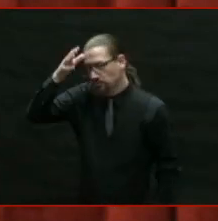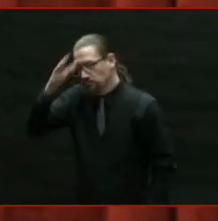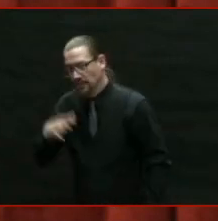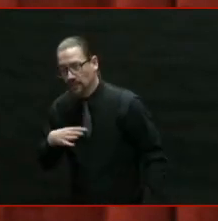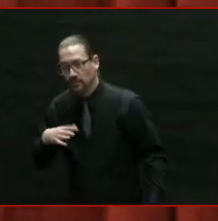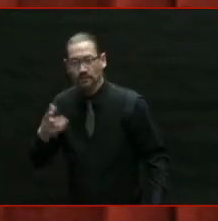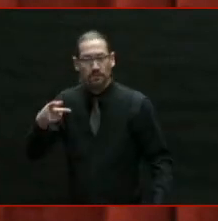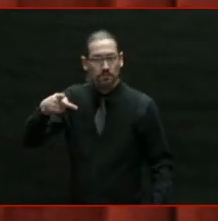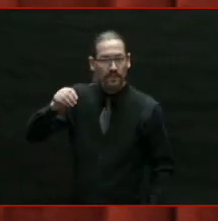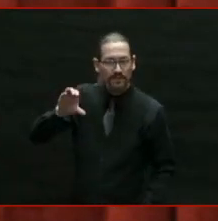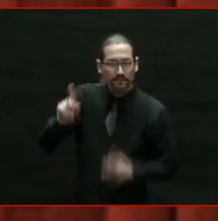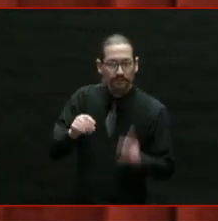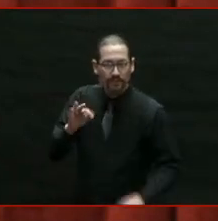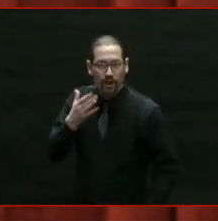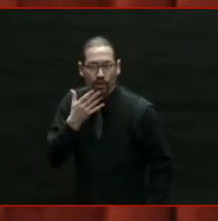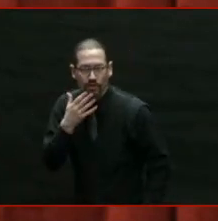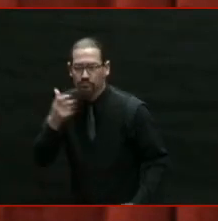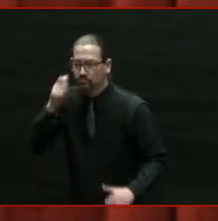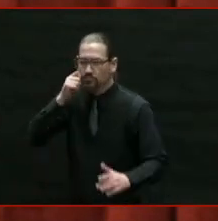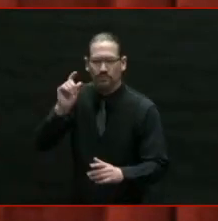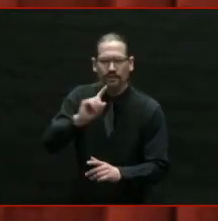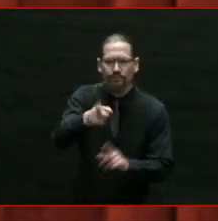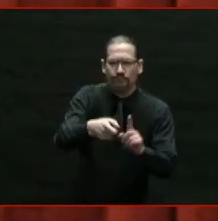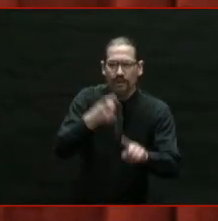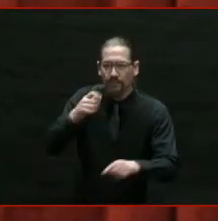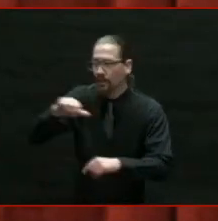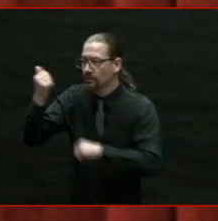who you love, or where you come from.